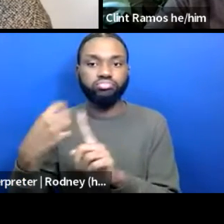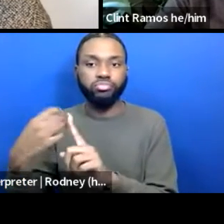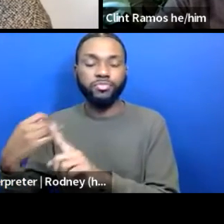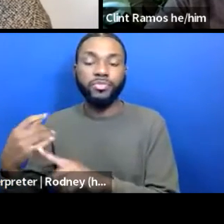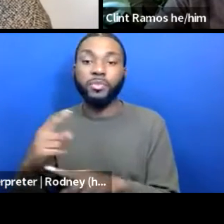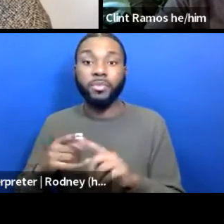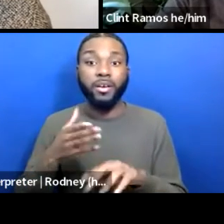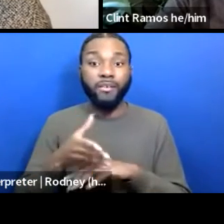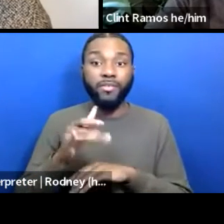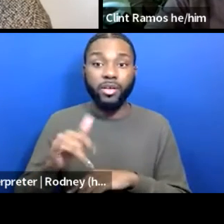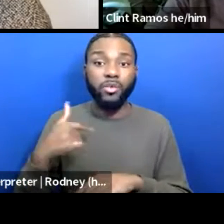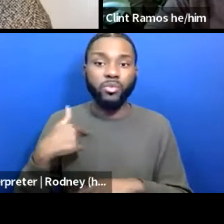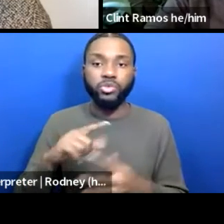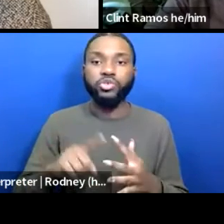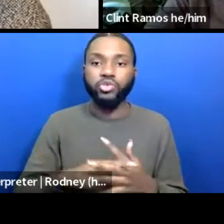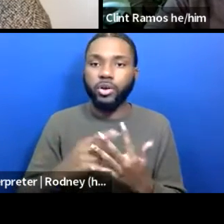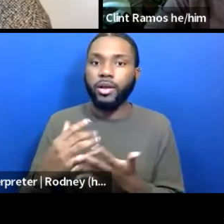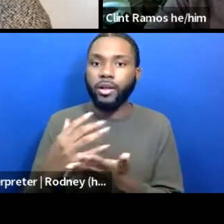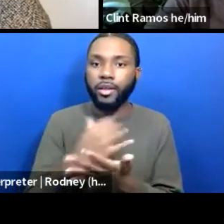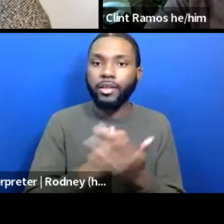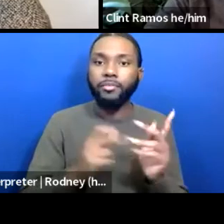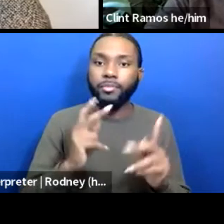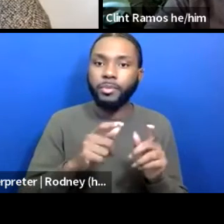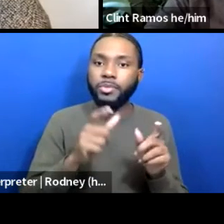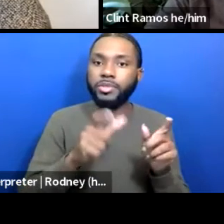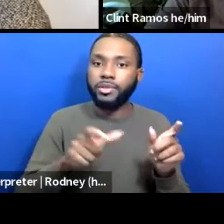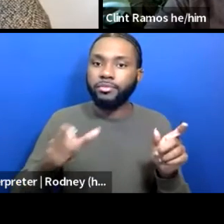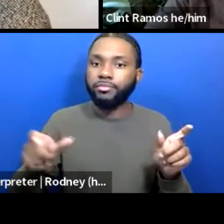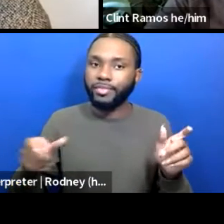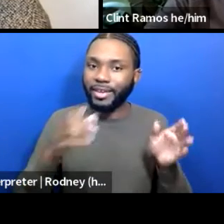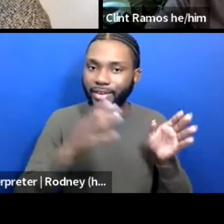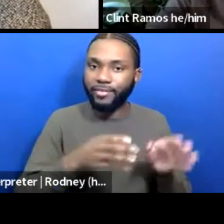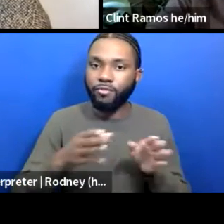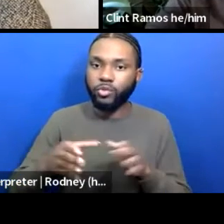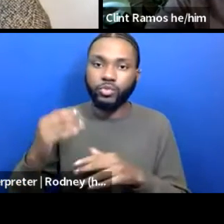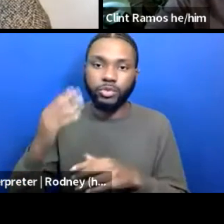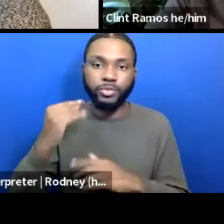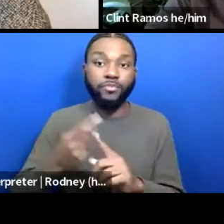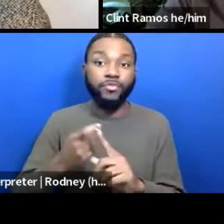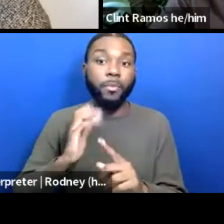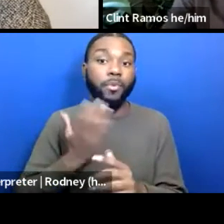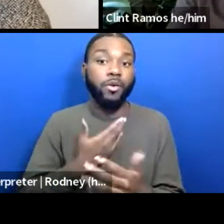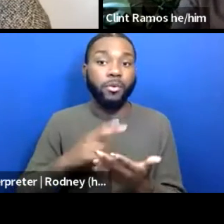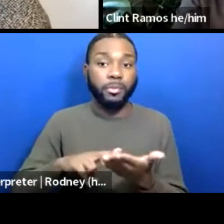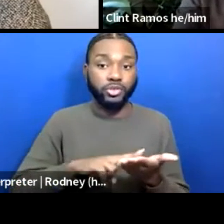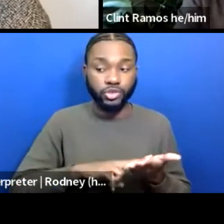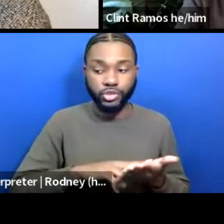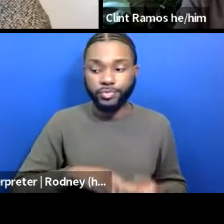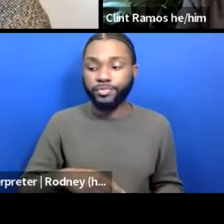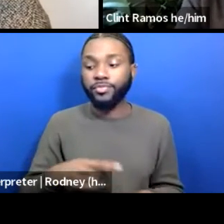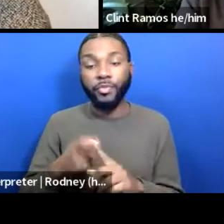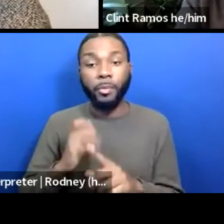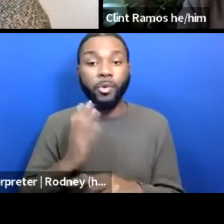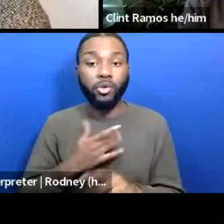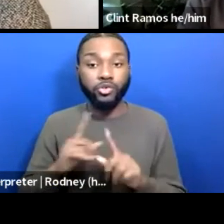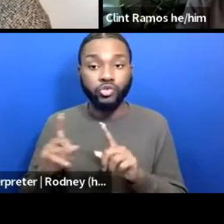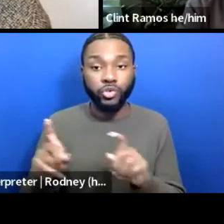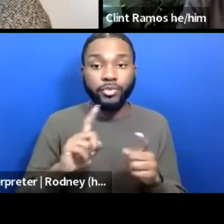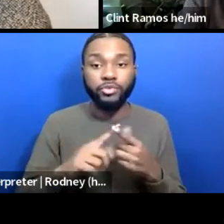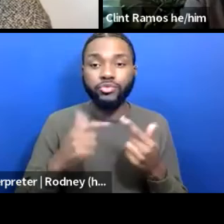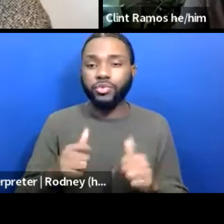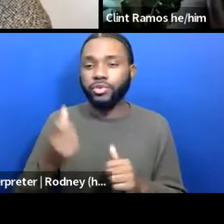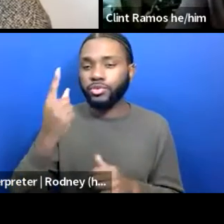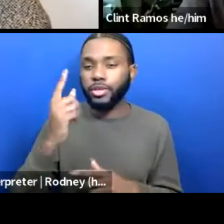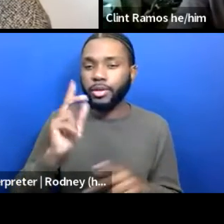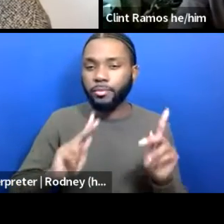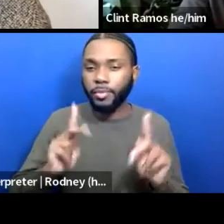collect people's individual experiences through our petition and through our survey to try and understand people's things.